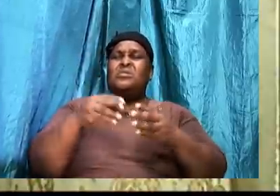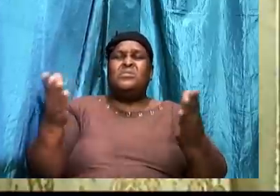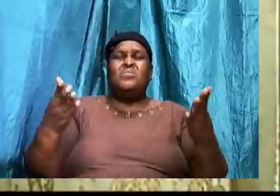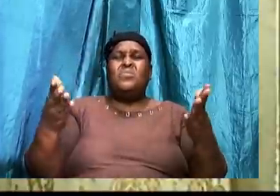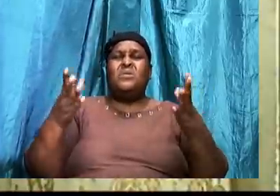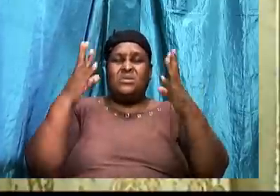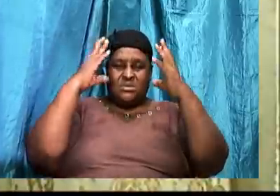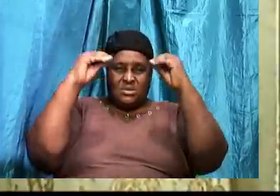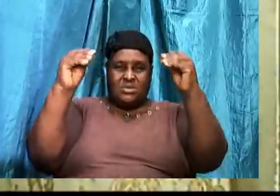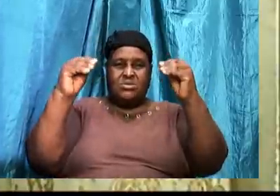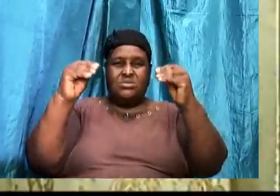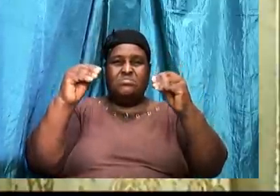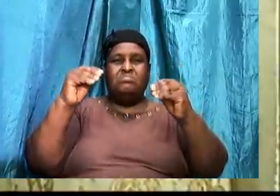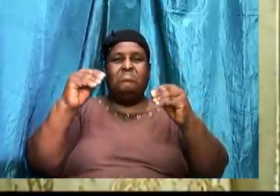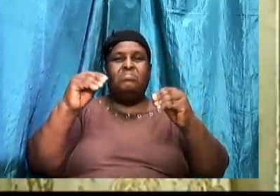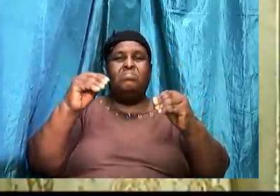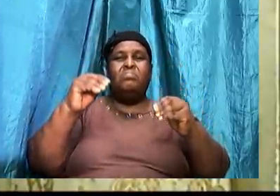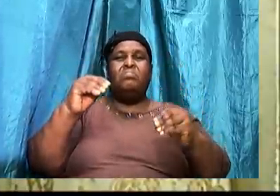Tithes and offering.